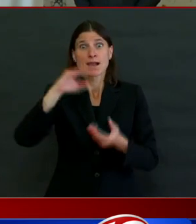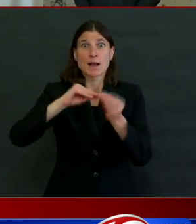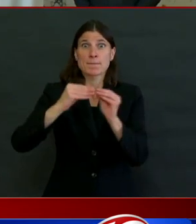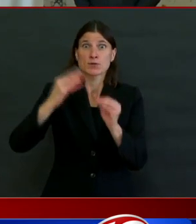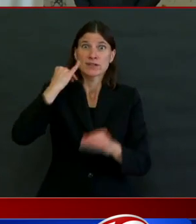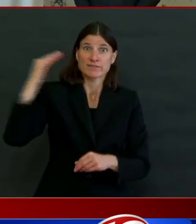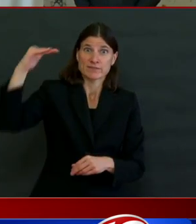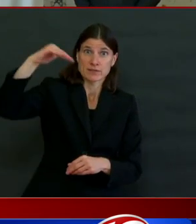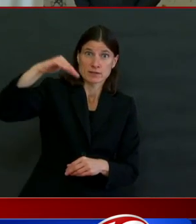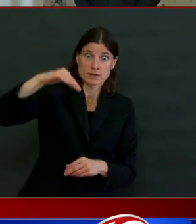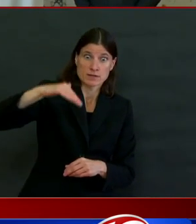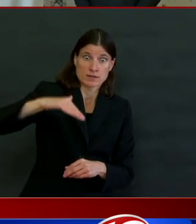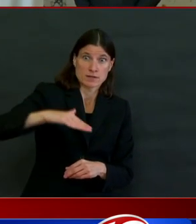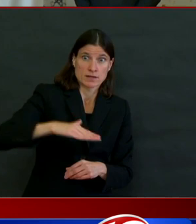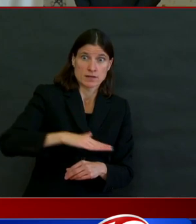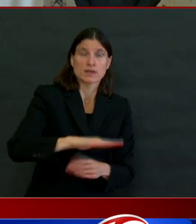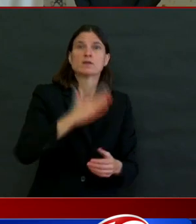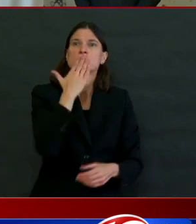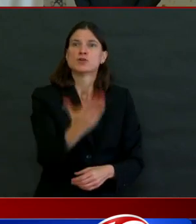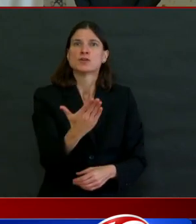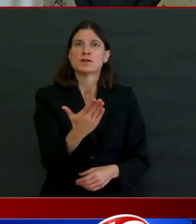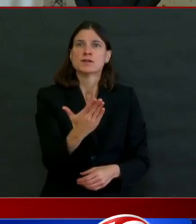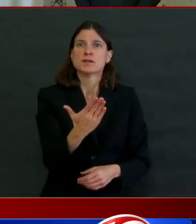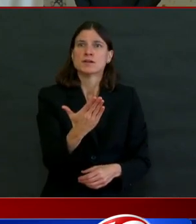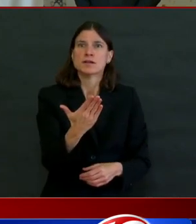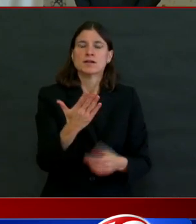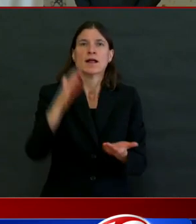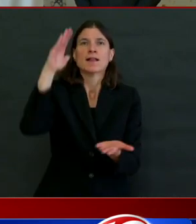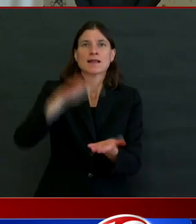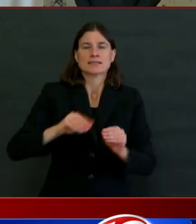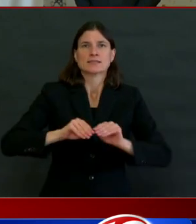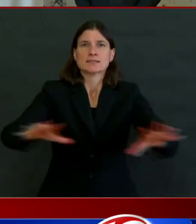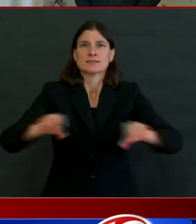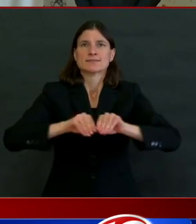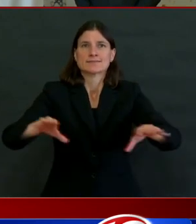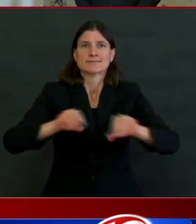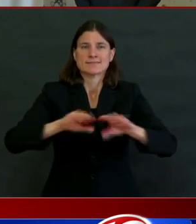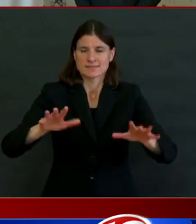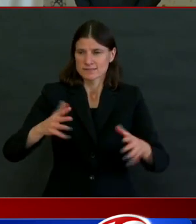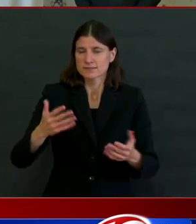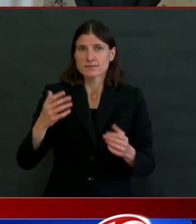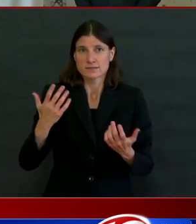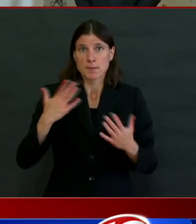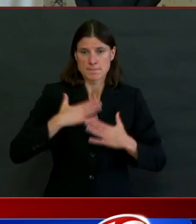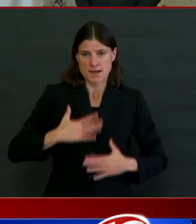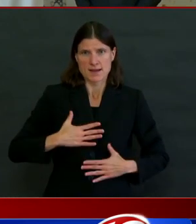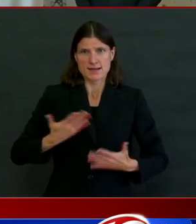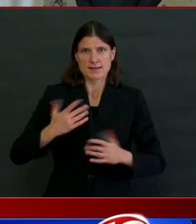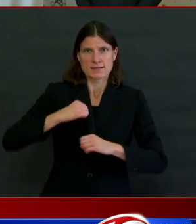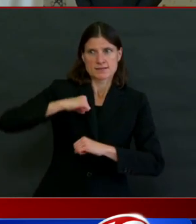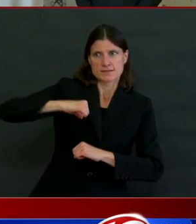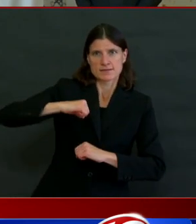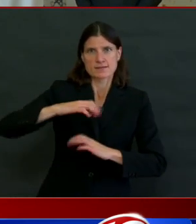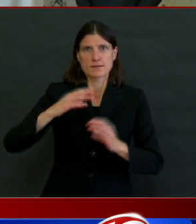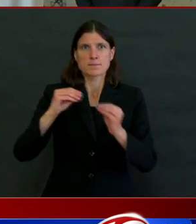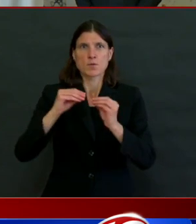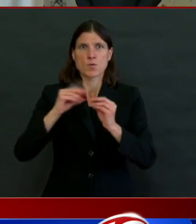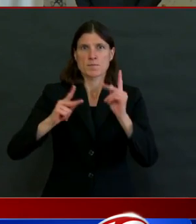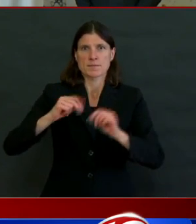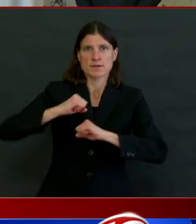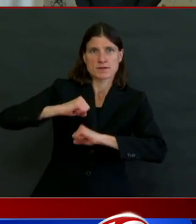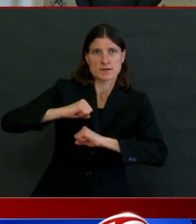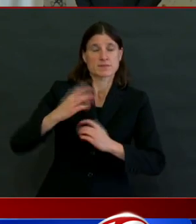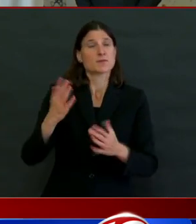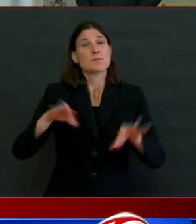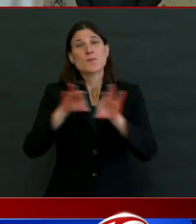Keep doing what you're doing, it is working. Ever since we put the stay-at-home order in place, we've seen improvements